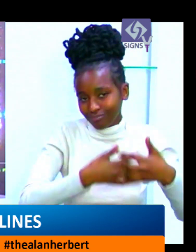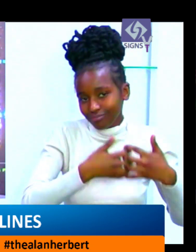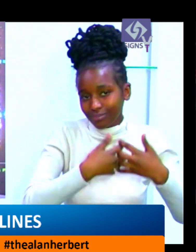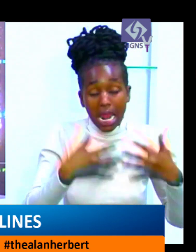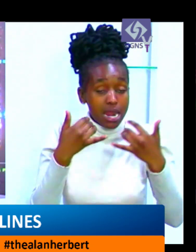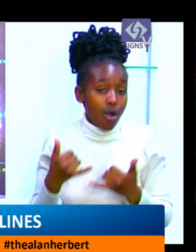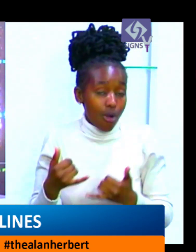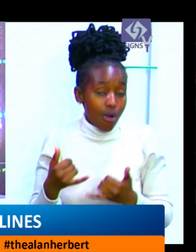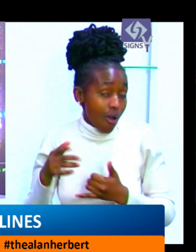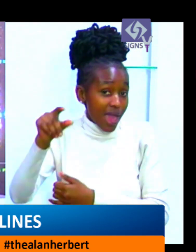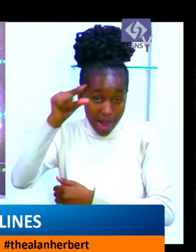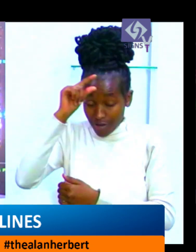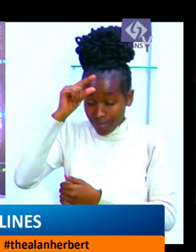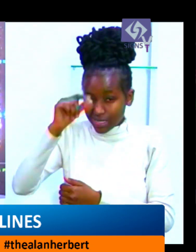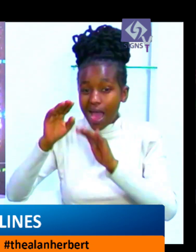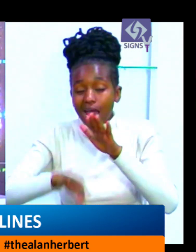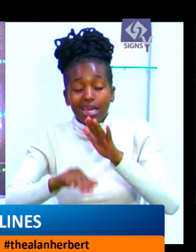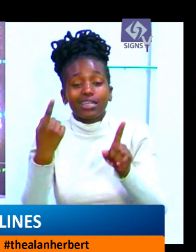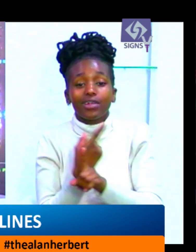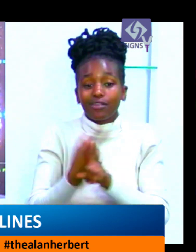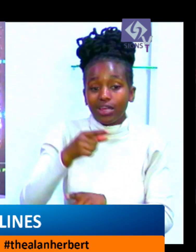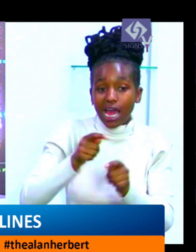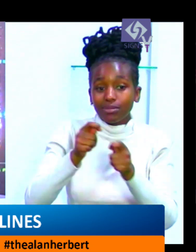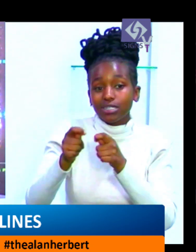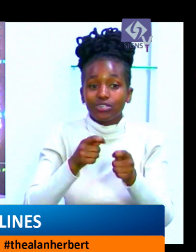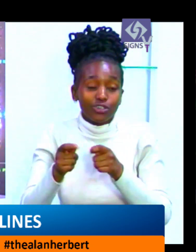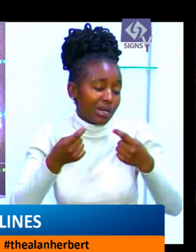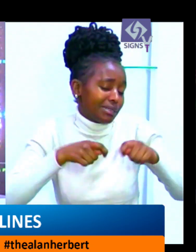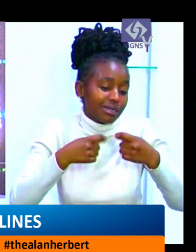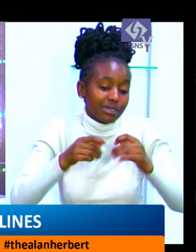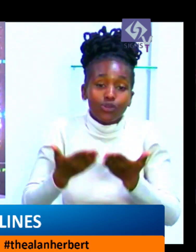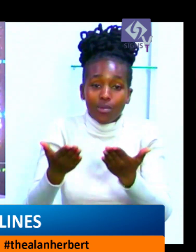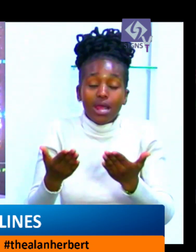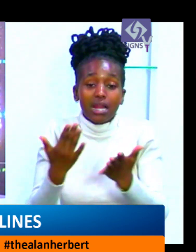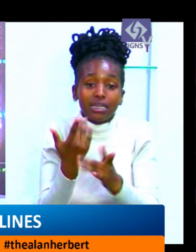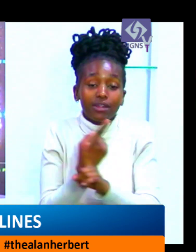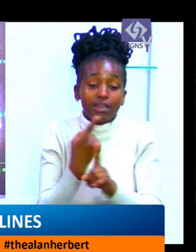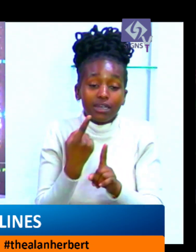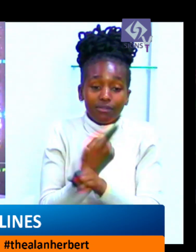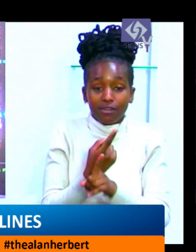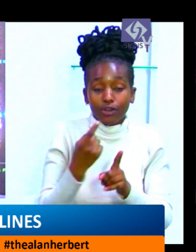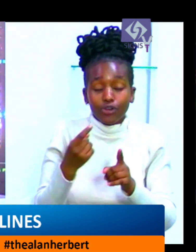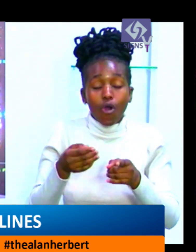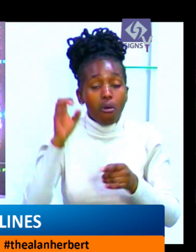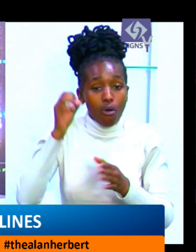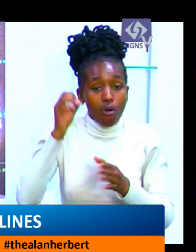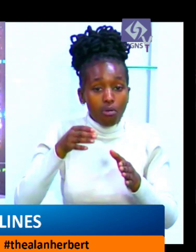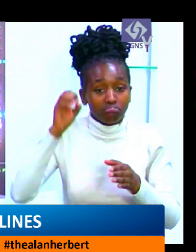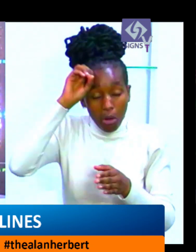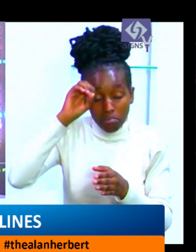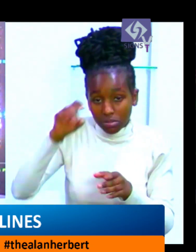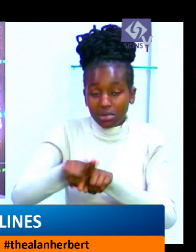property that has been stolen, including computers, water system pipes from residential houses and industrial gas